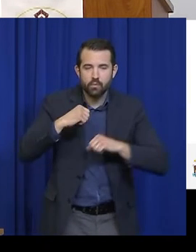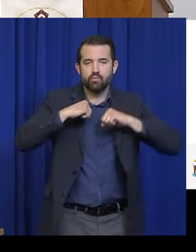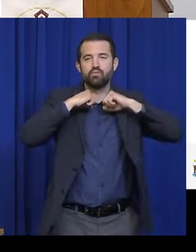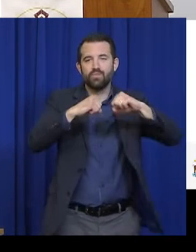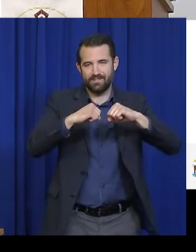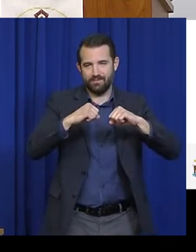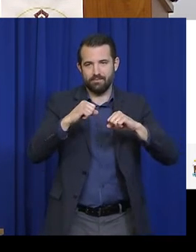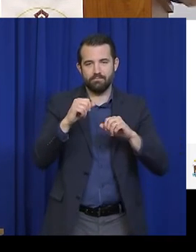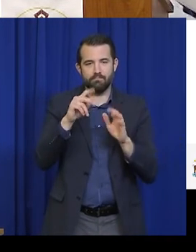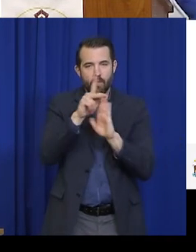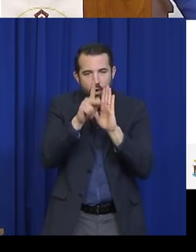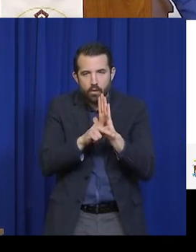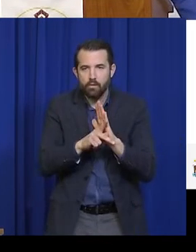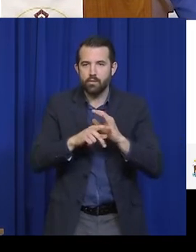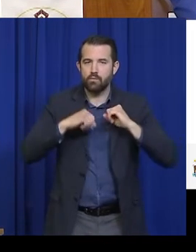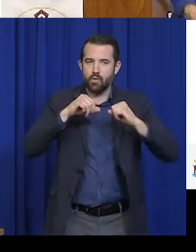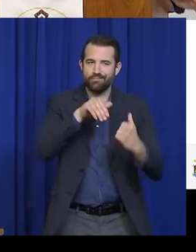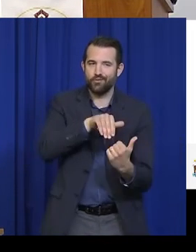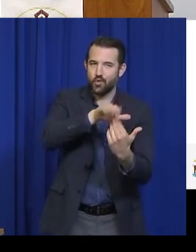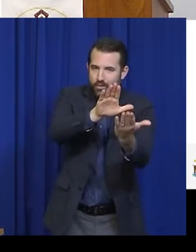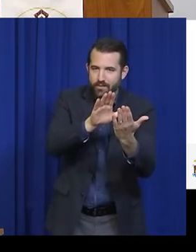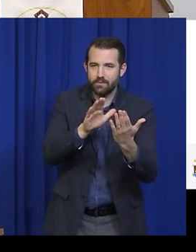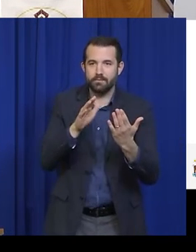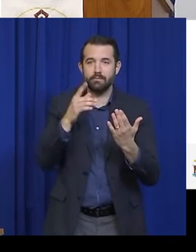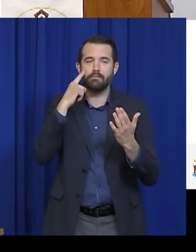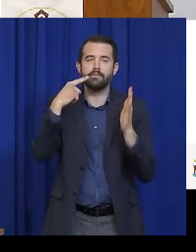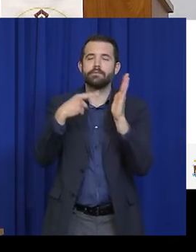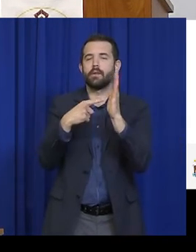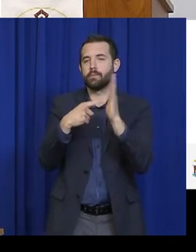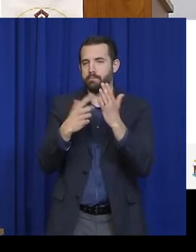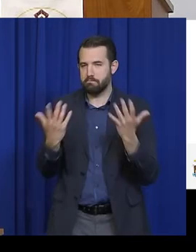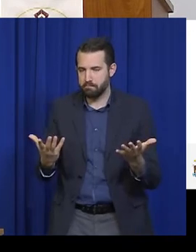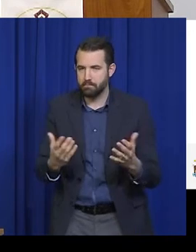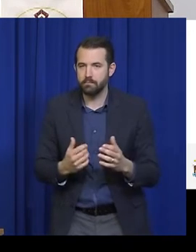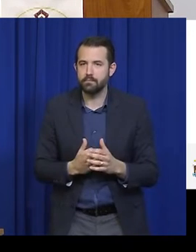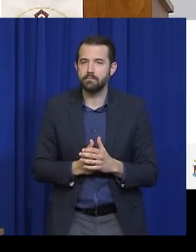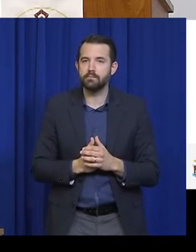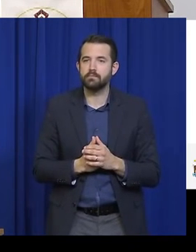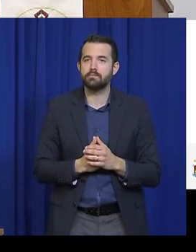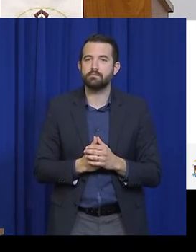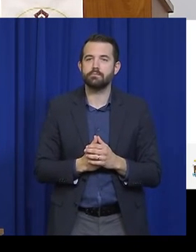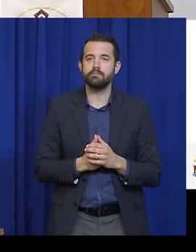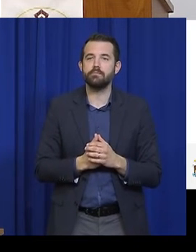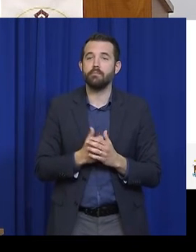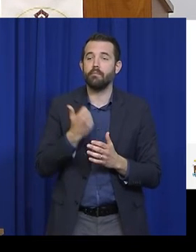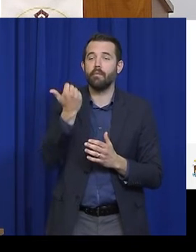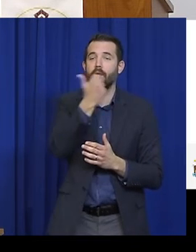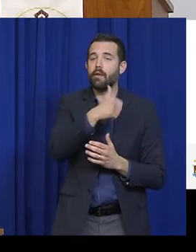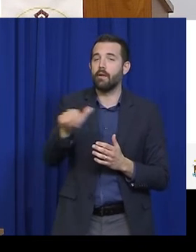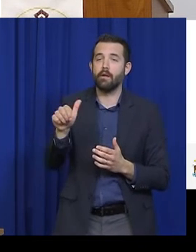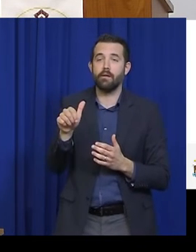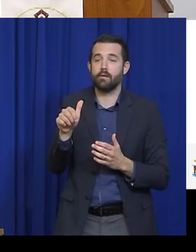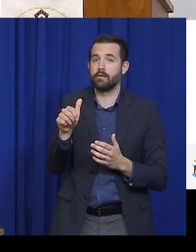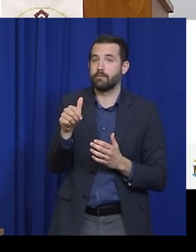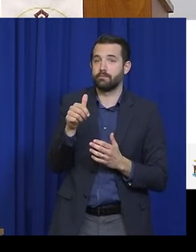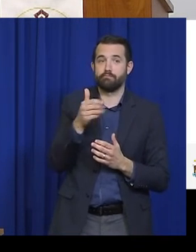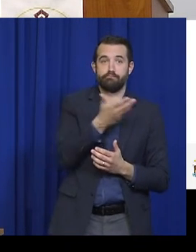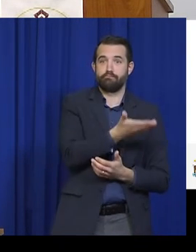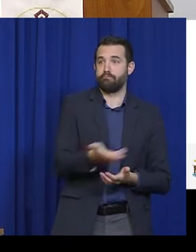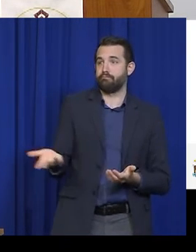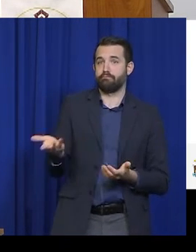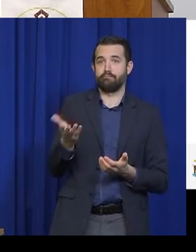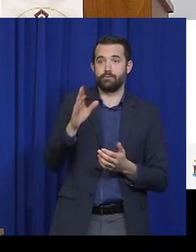protect all Maine people. For example, in order to reopen in any stage, various